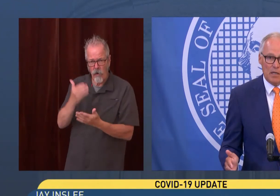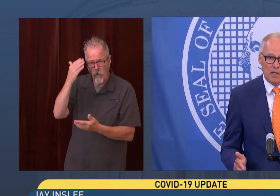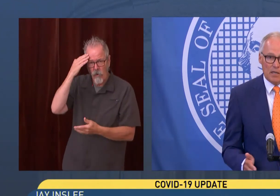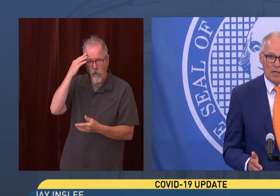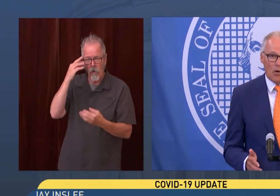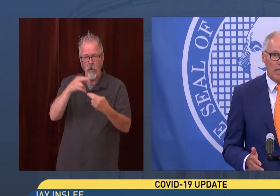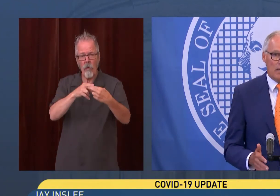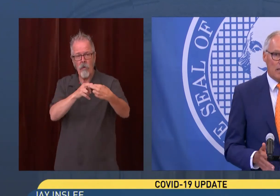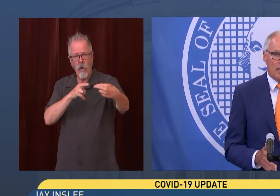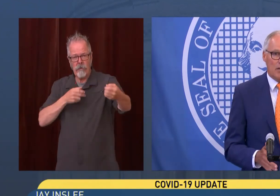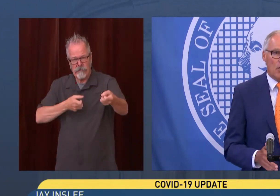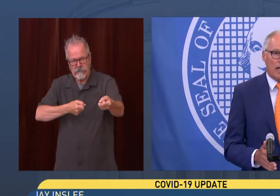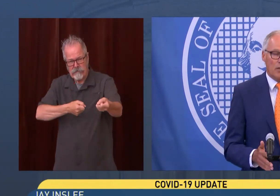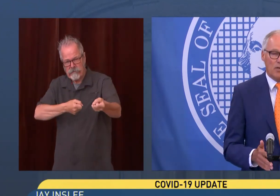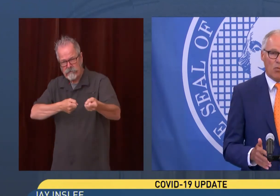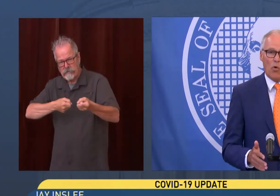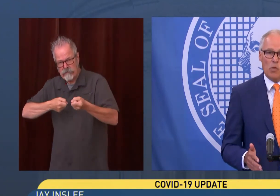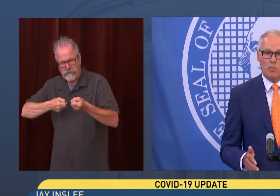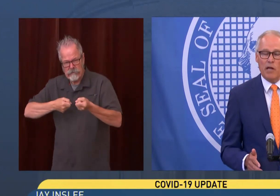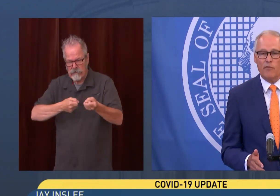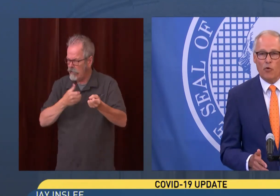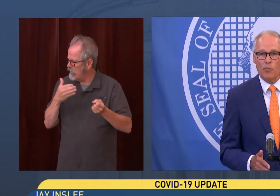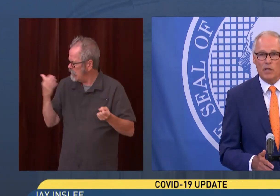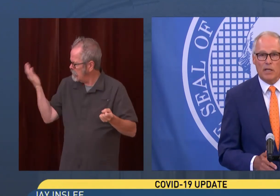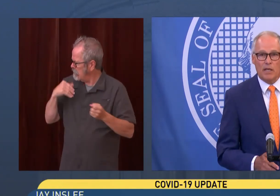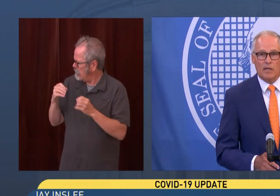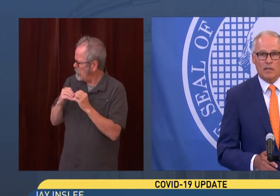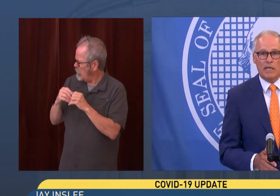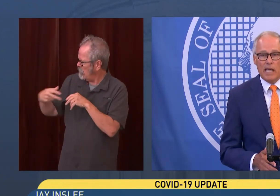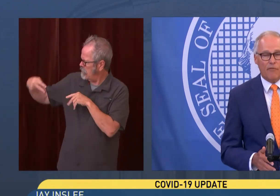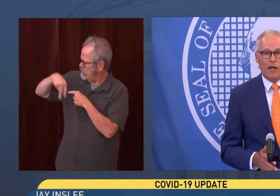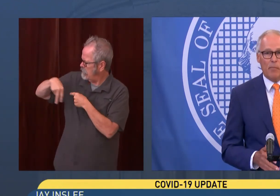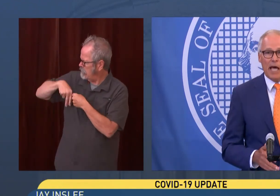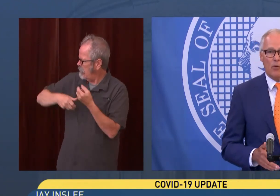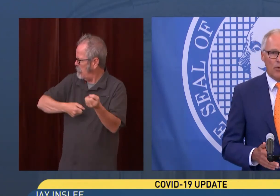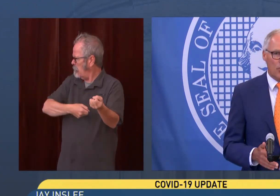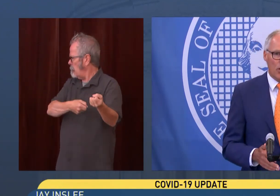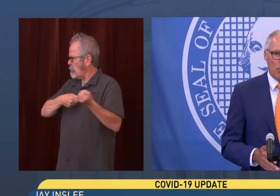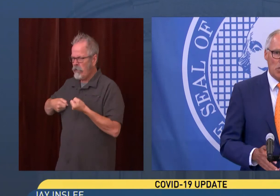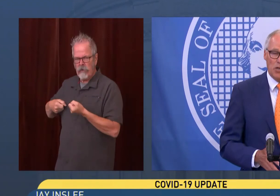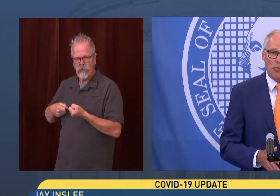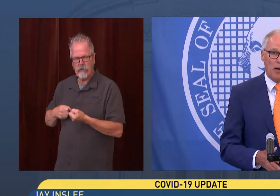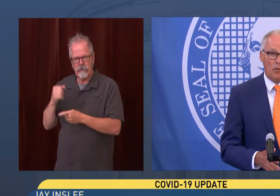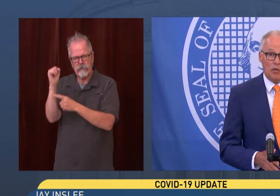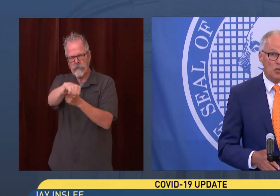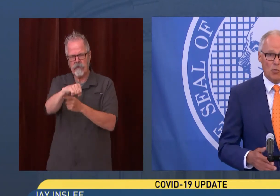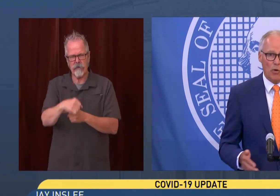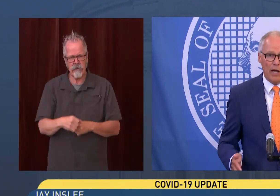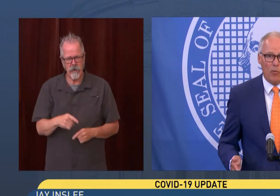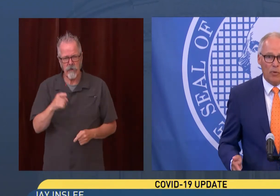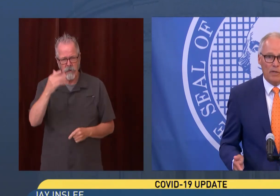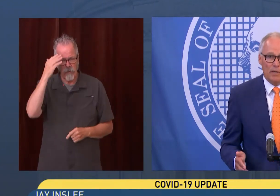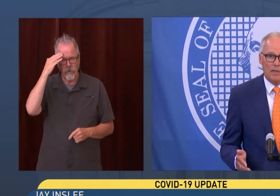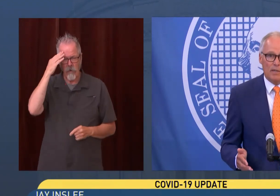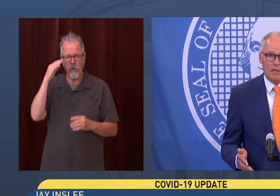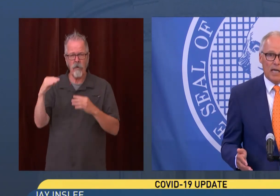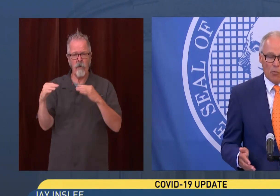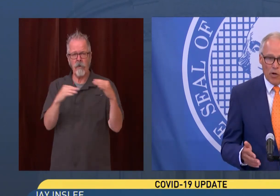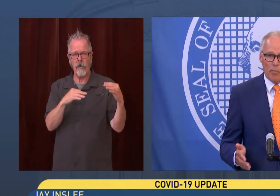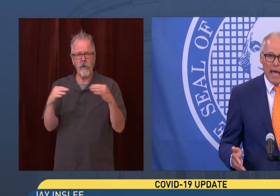you know, and you don't like to use war as a metaphor, but you can't find a battle with 30% of your population won't help.